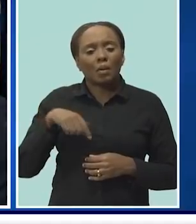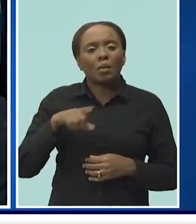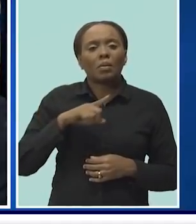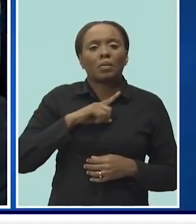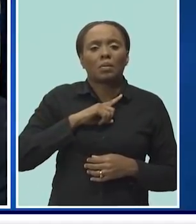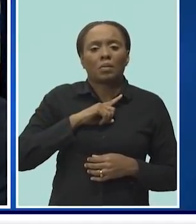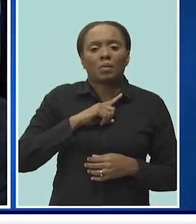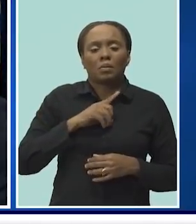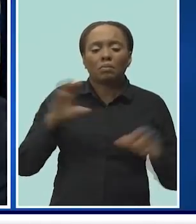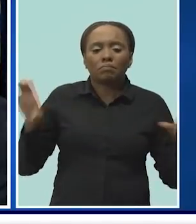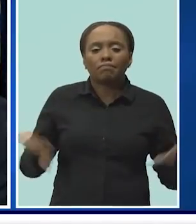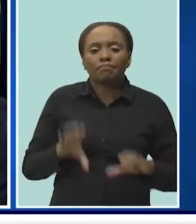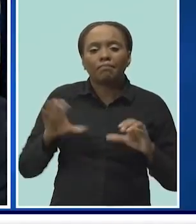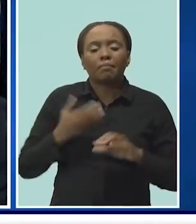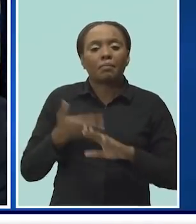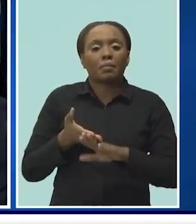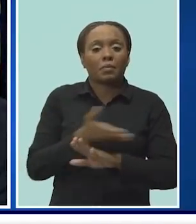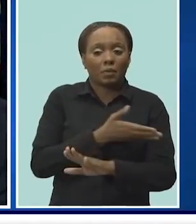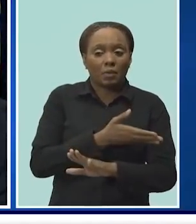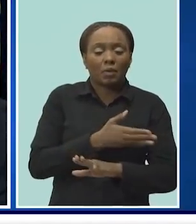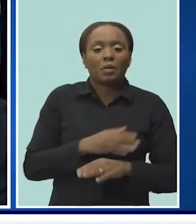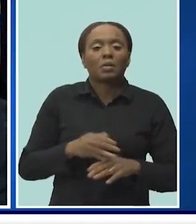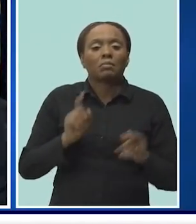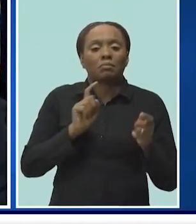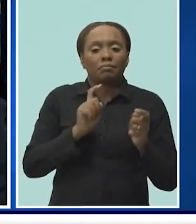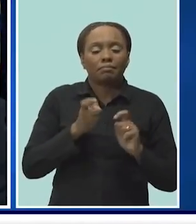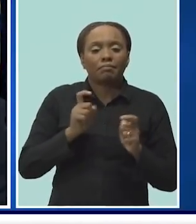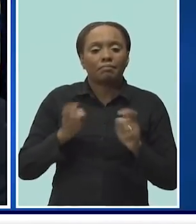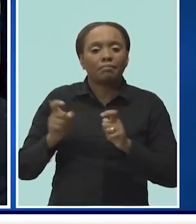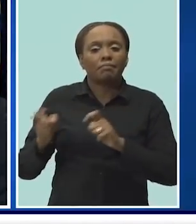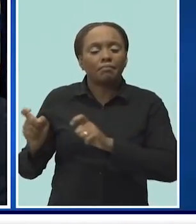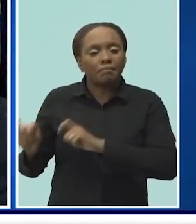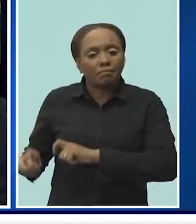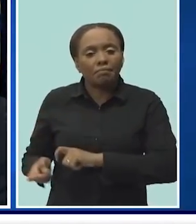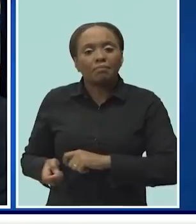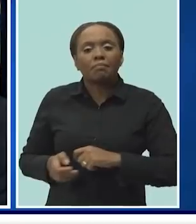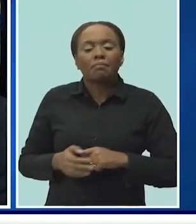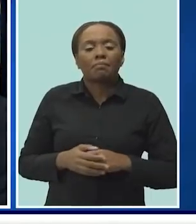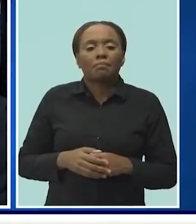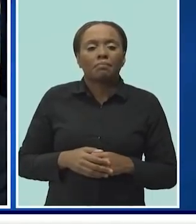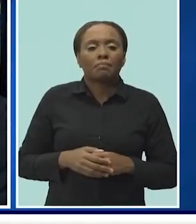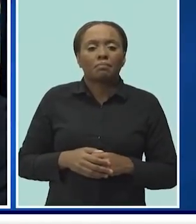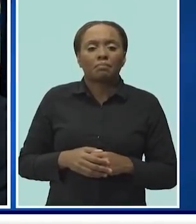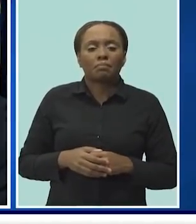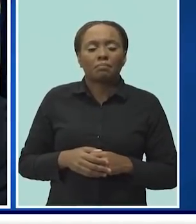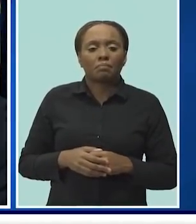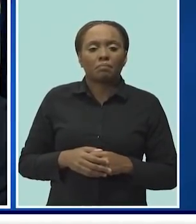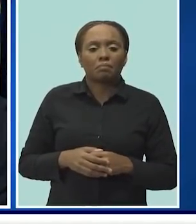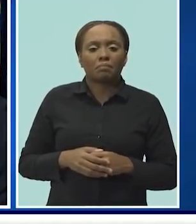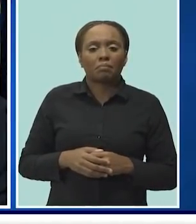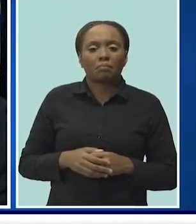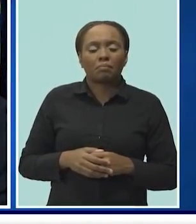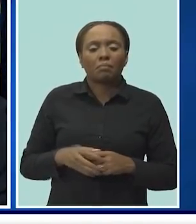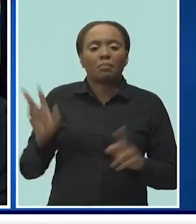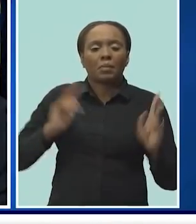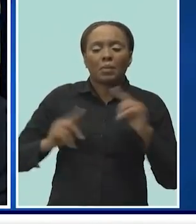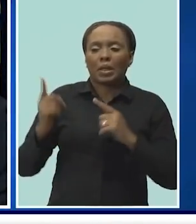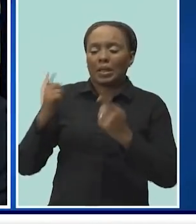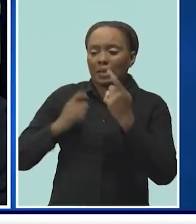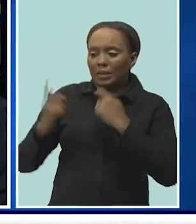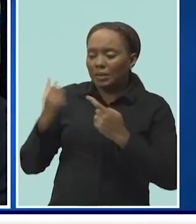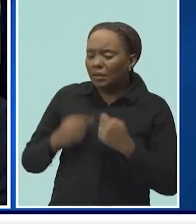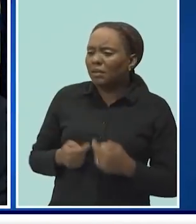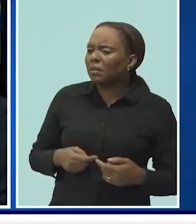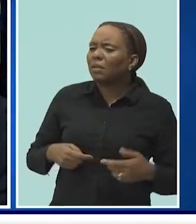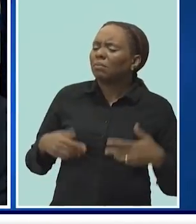we've dealt with it previously. We've made some changes to our directive. And the questions have come in. People are asking, what are you